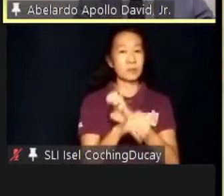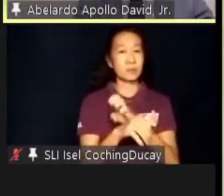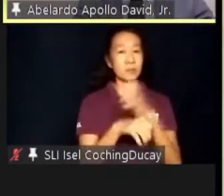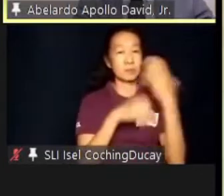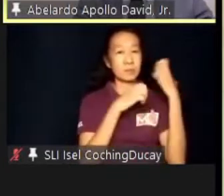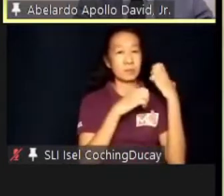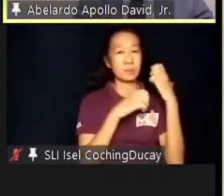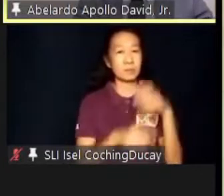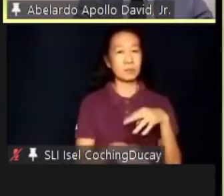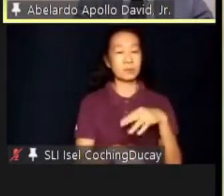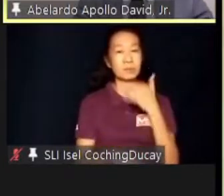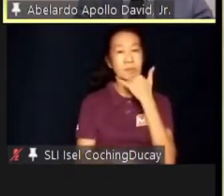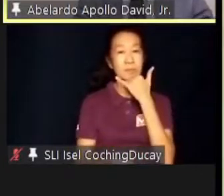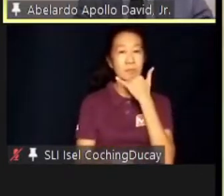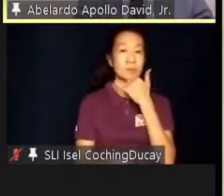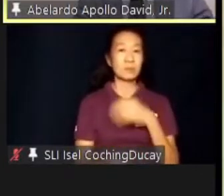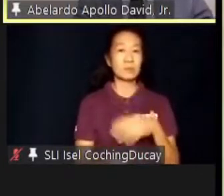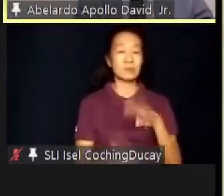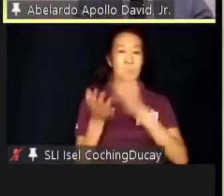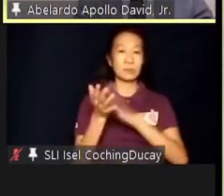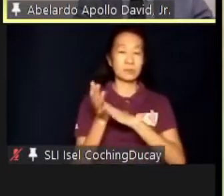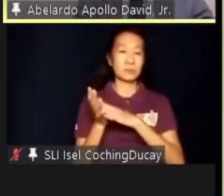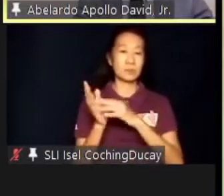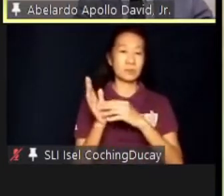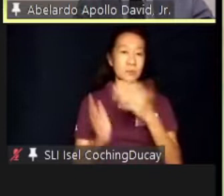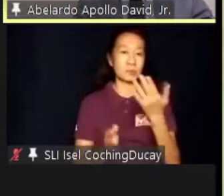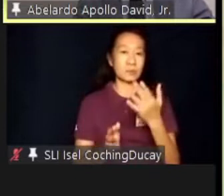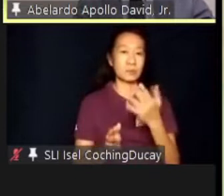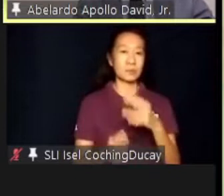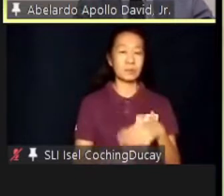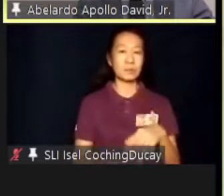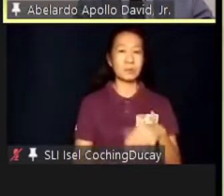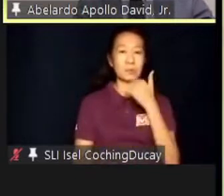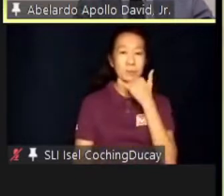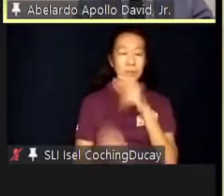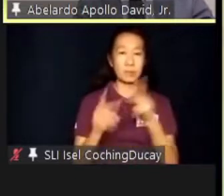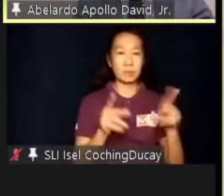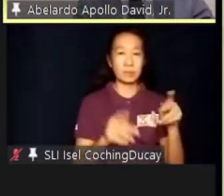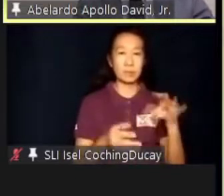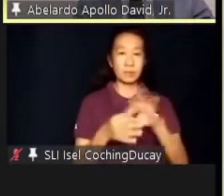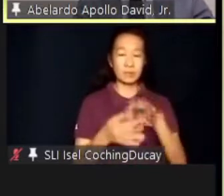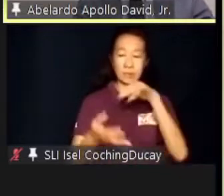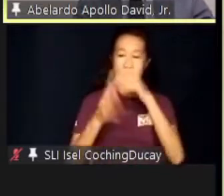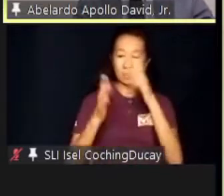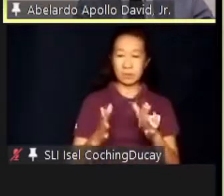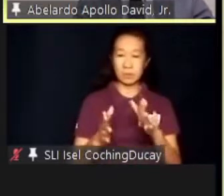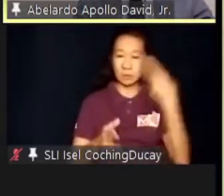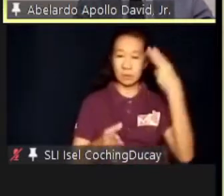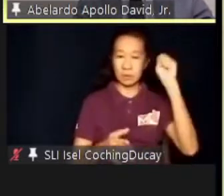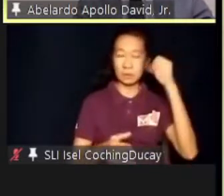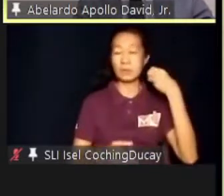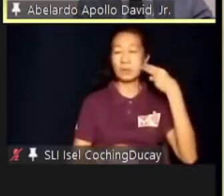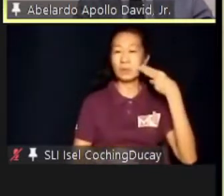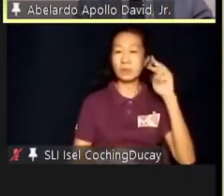inappropriate school curricula reflect an inadequate preparation of the student and his or her social